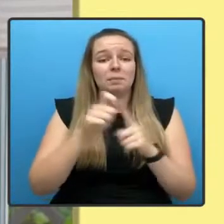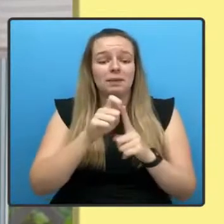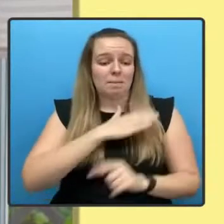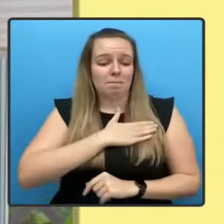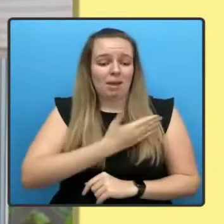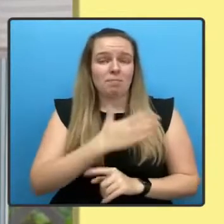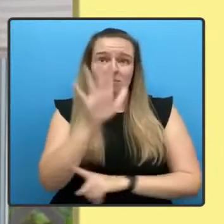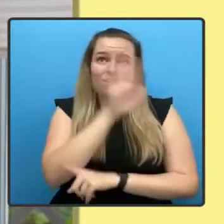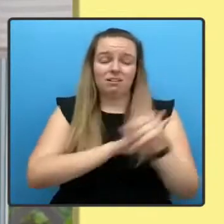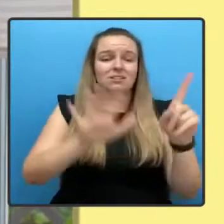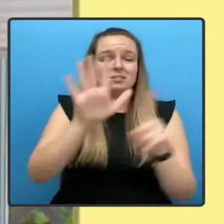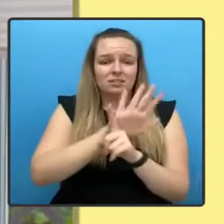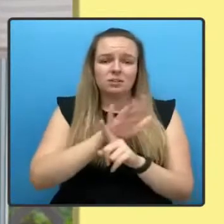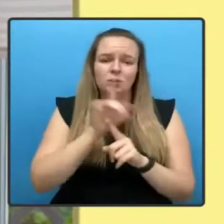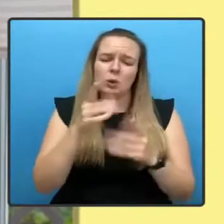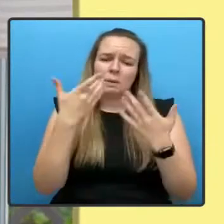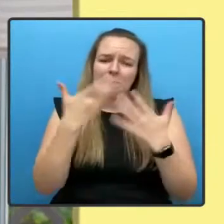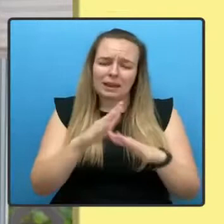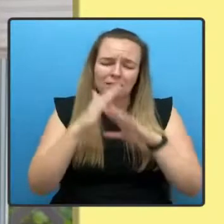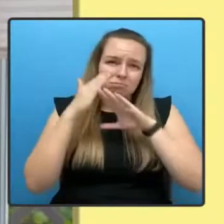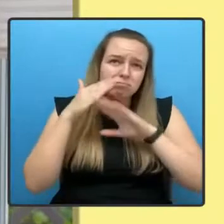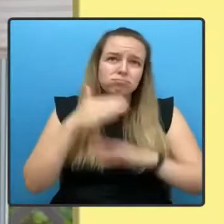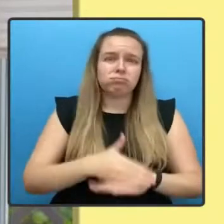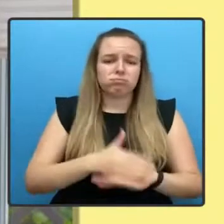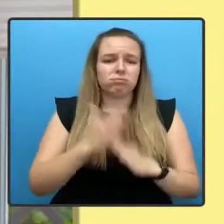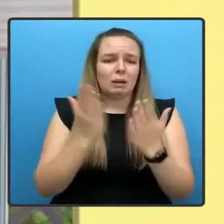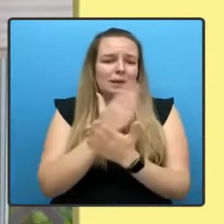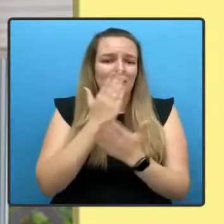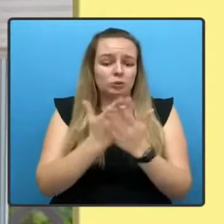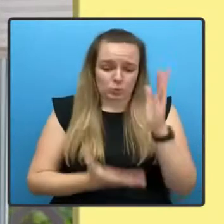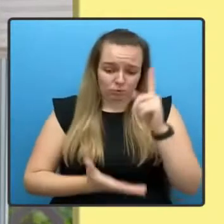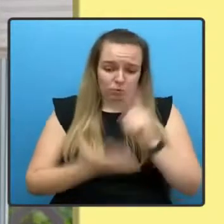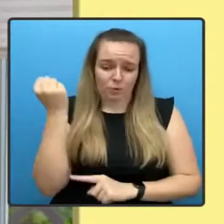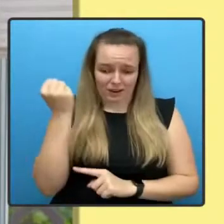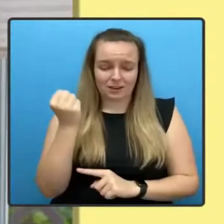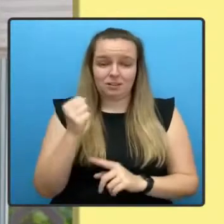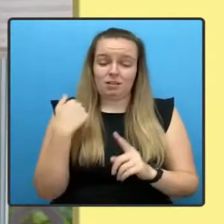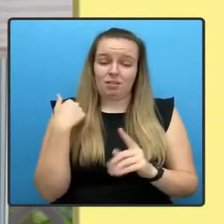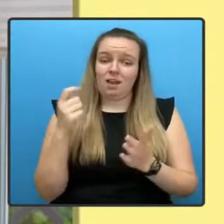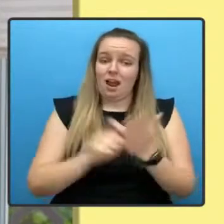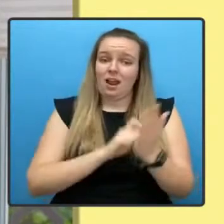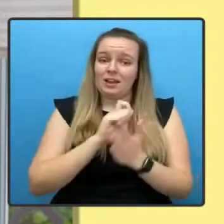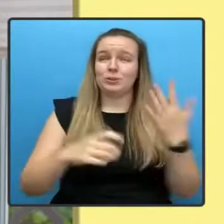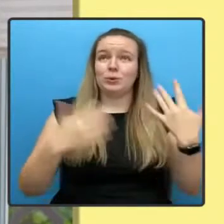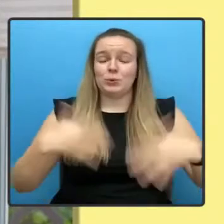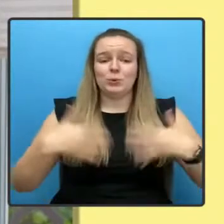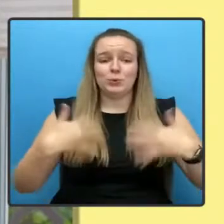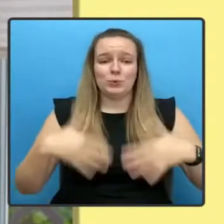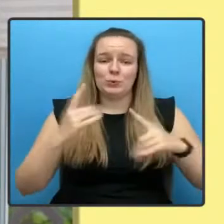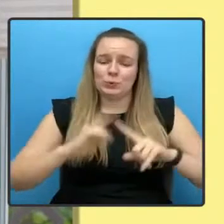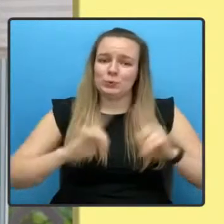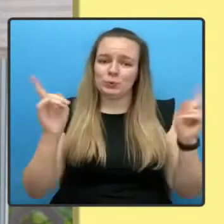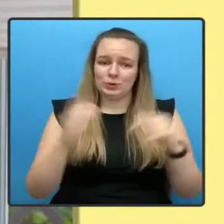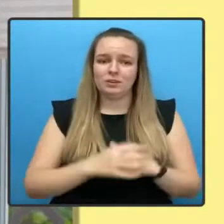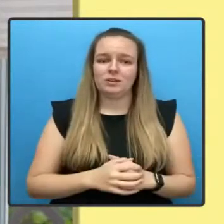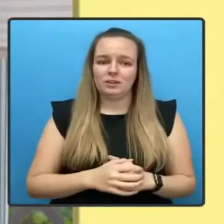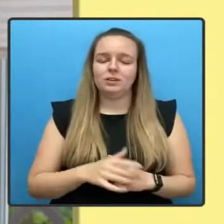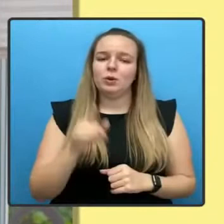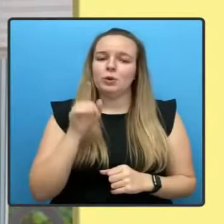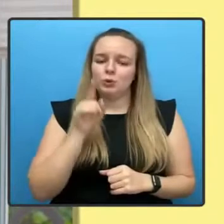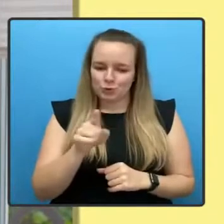much to secure victory in what was an election like no other. You are the heartbeat of our party.